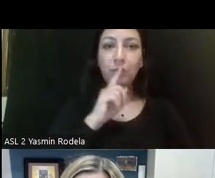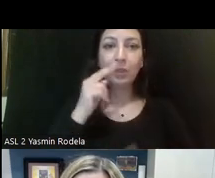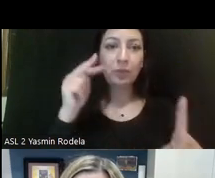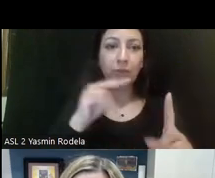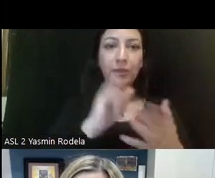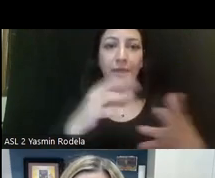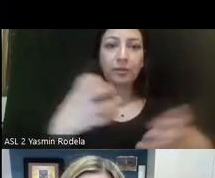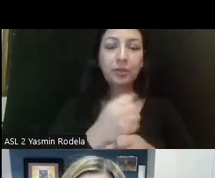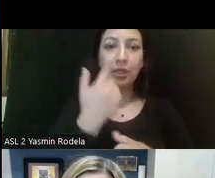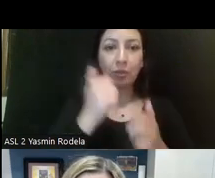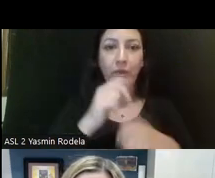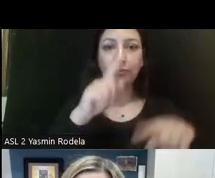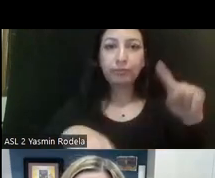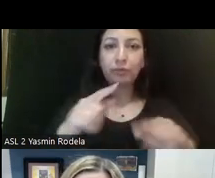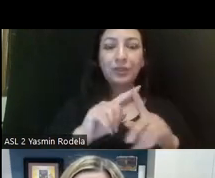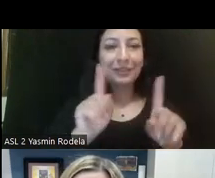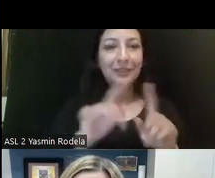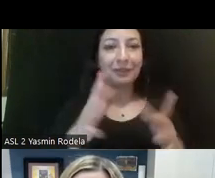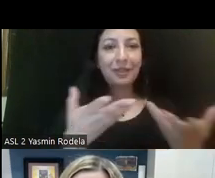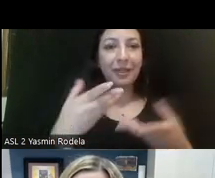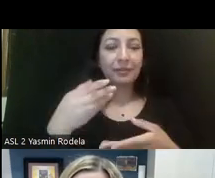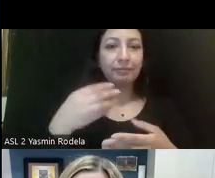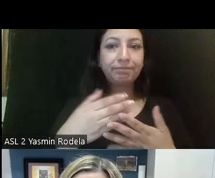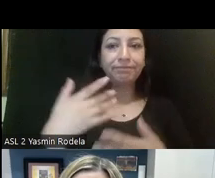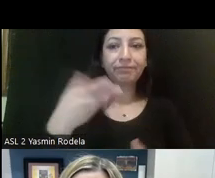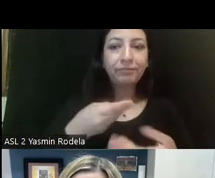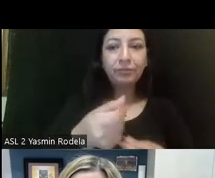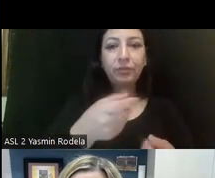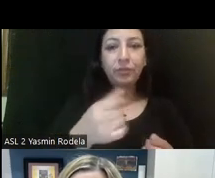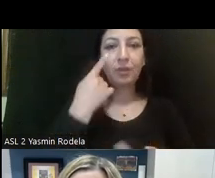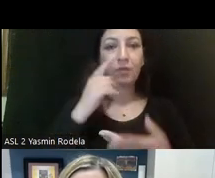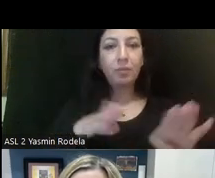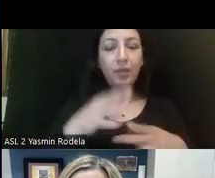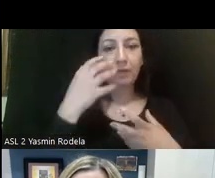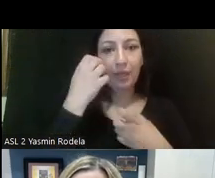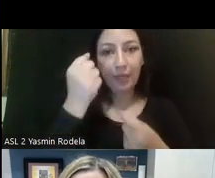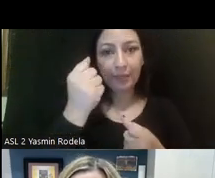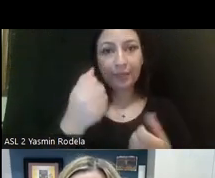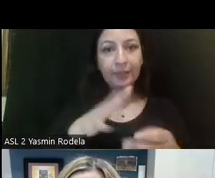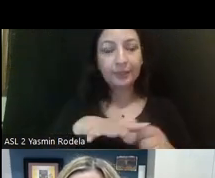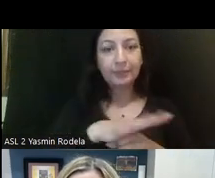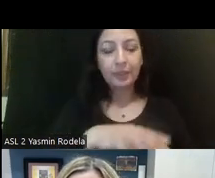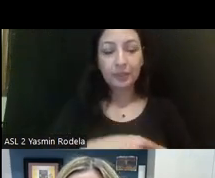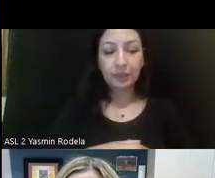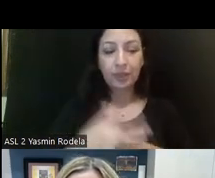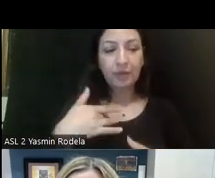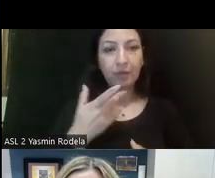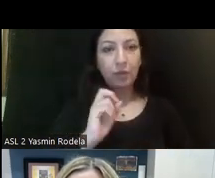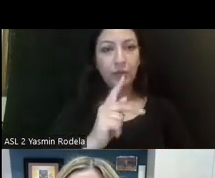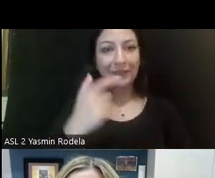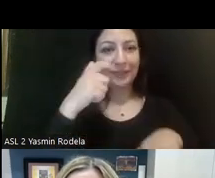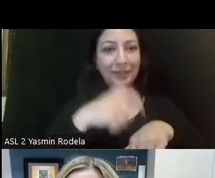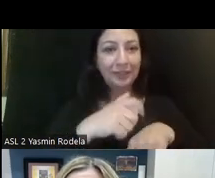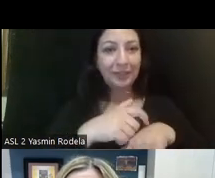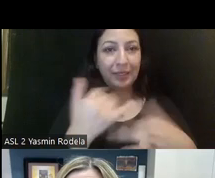totality of a variety of different investments that have been made in the behavioral health space, um, and felt that it was time